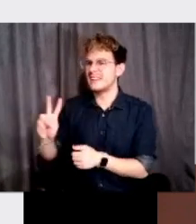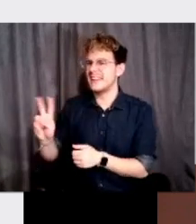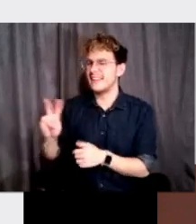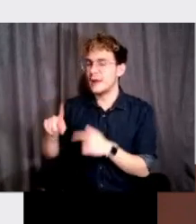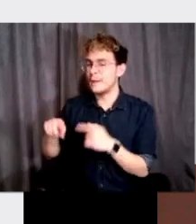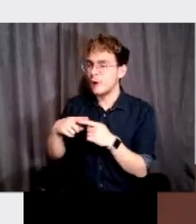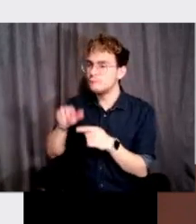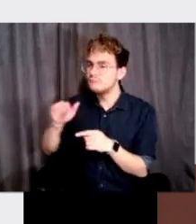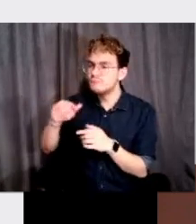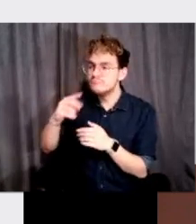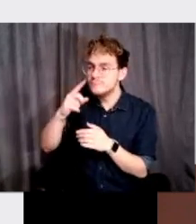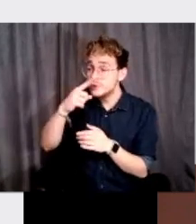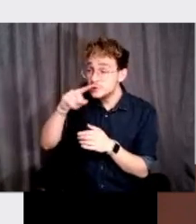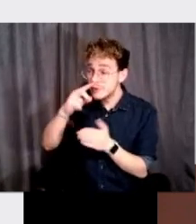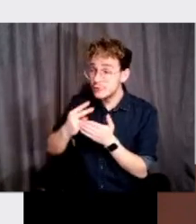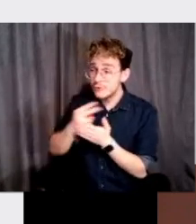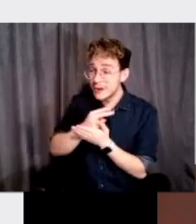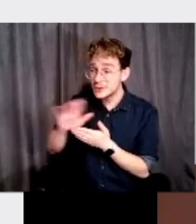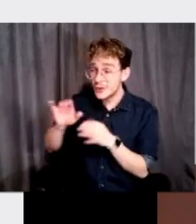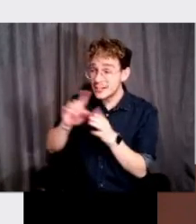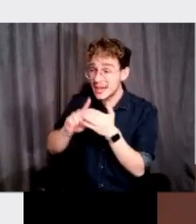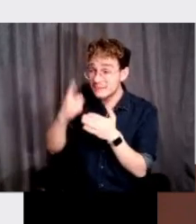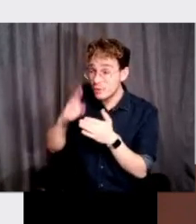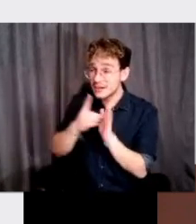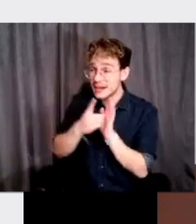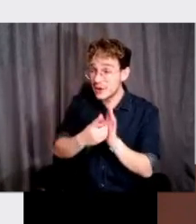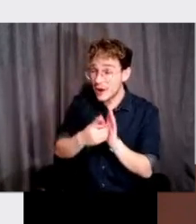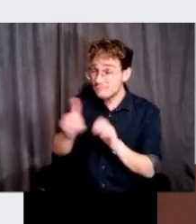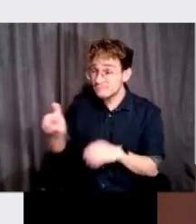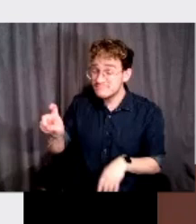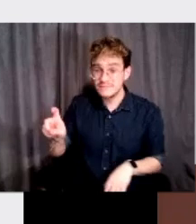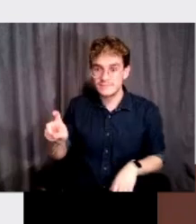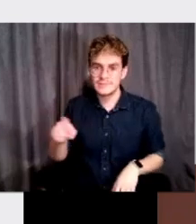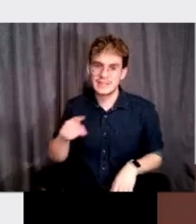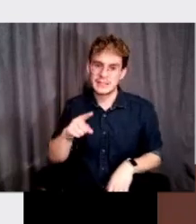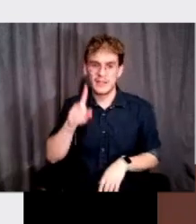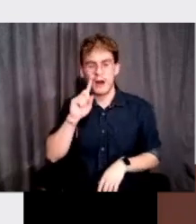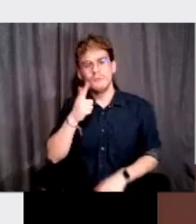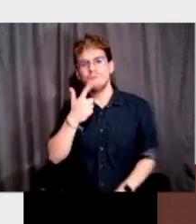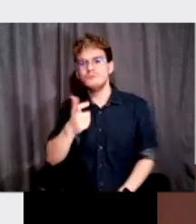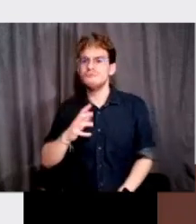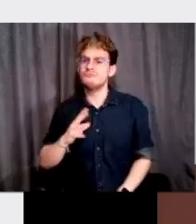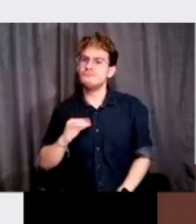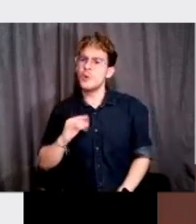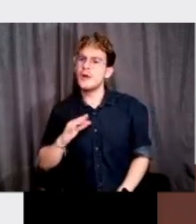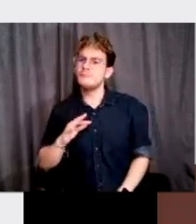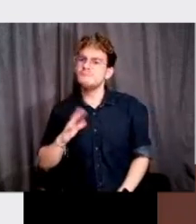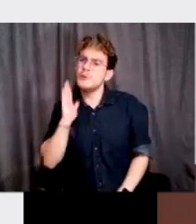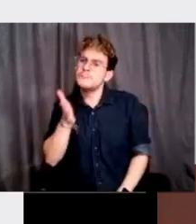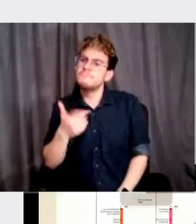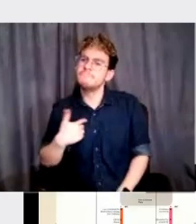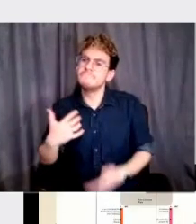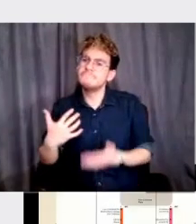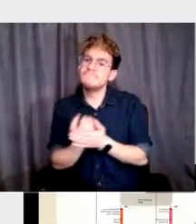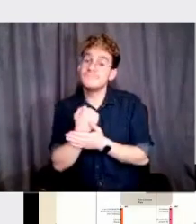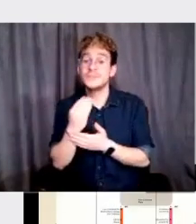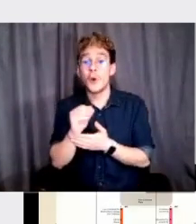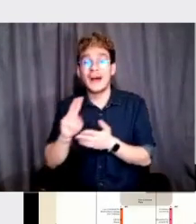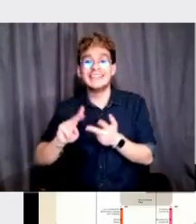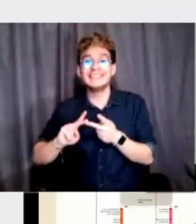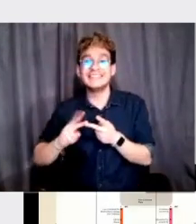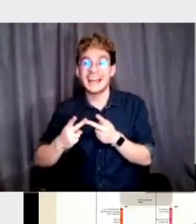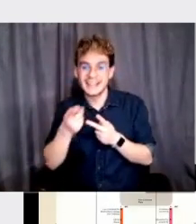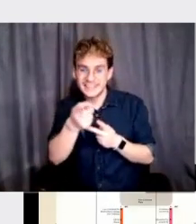his design for, for the diagram. And he thought it was super interesting to do that. He got to do that. So he designed the second version,